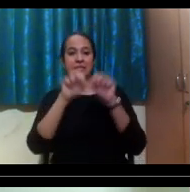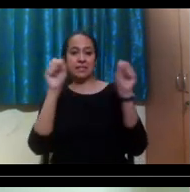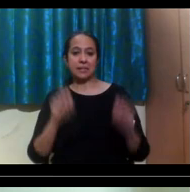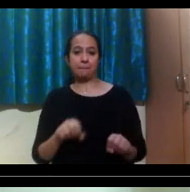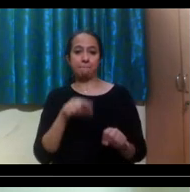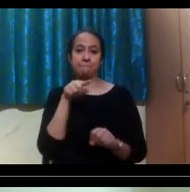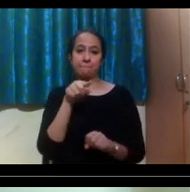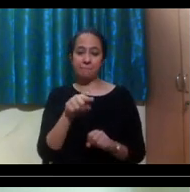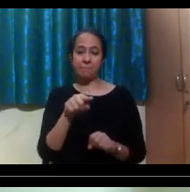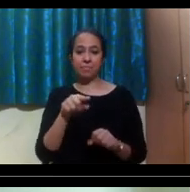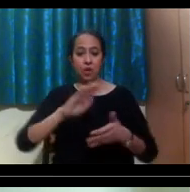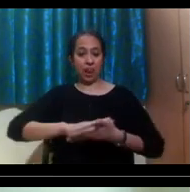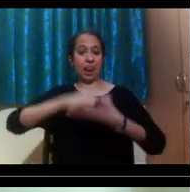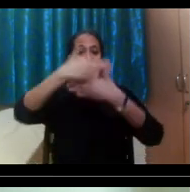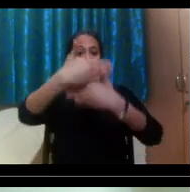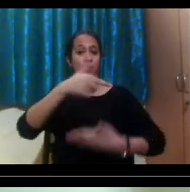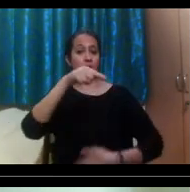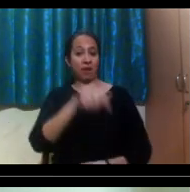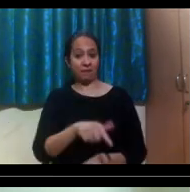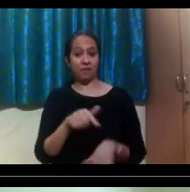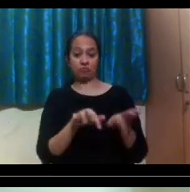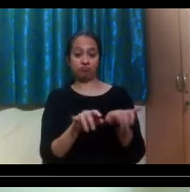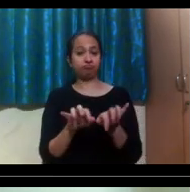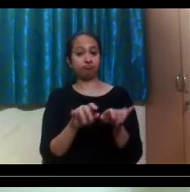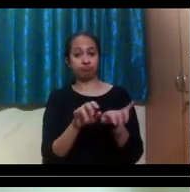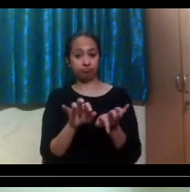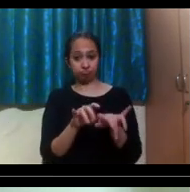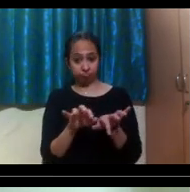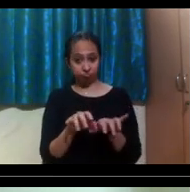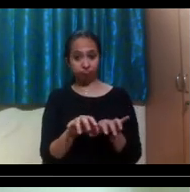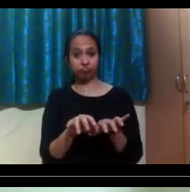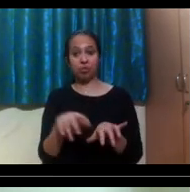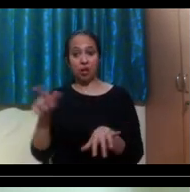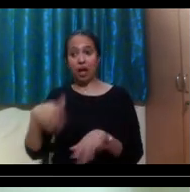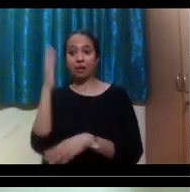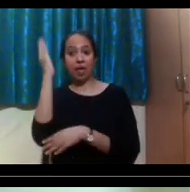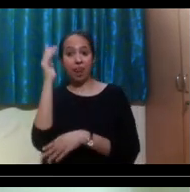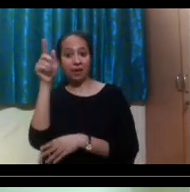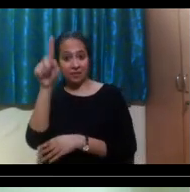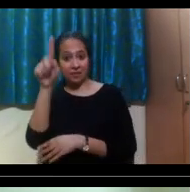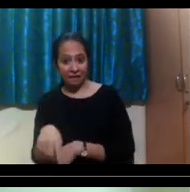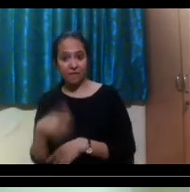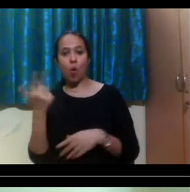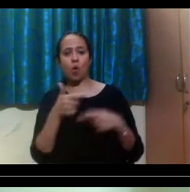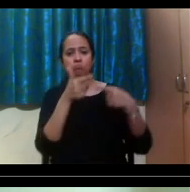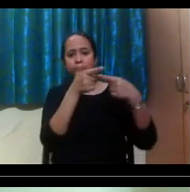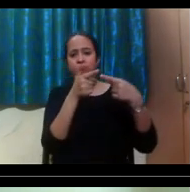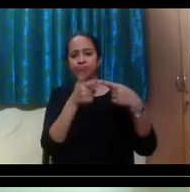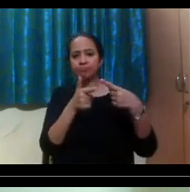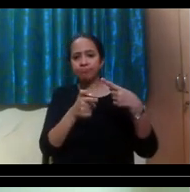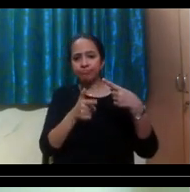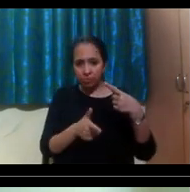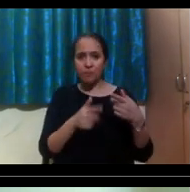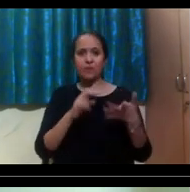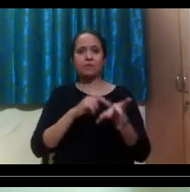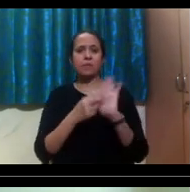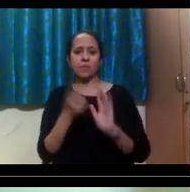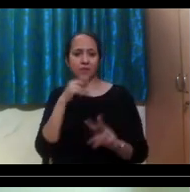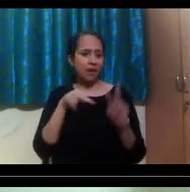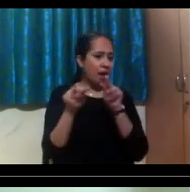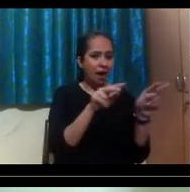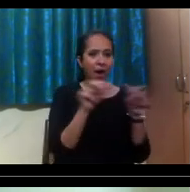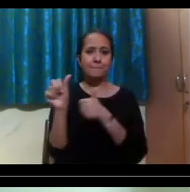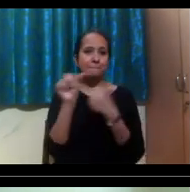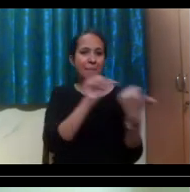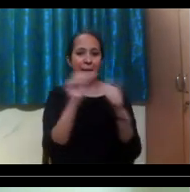but on your laptop, you can actually type notes alongside the lecture or make a little notation to go back and review it. And so maybe if you have